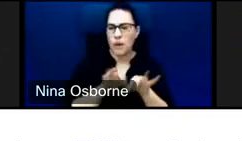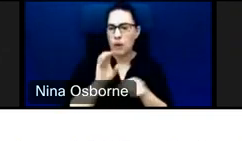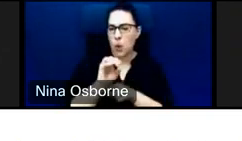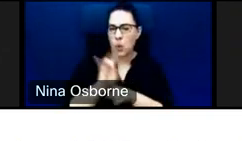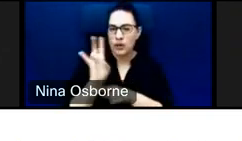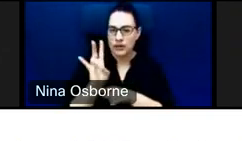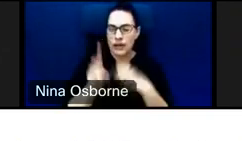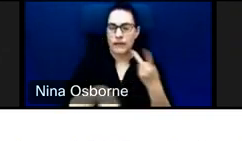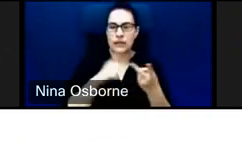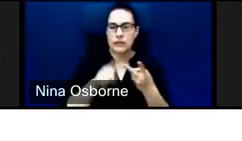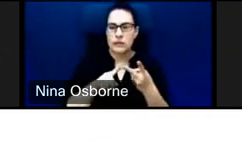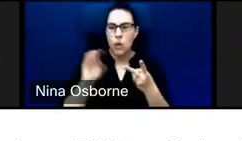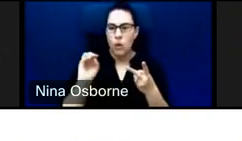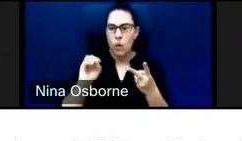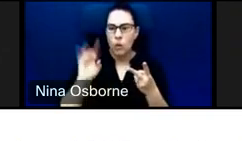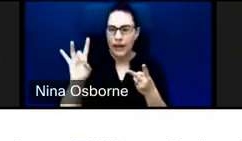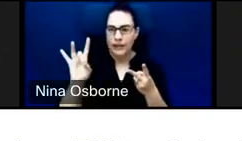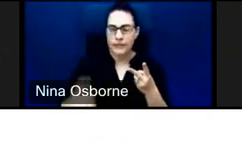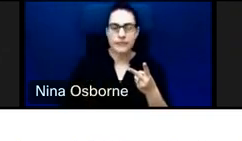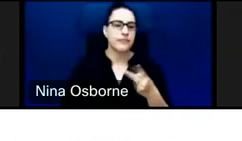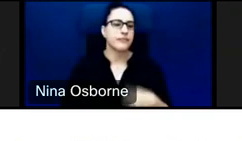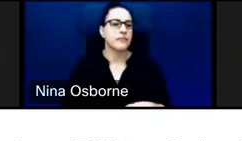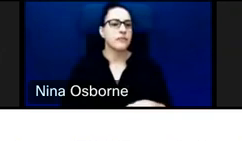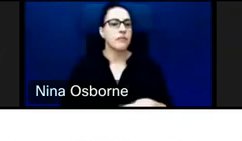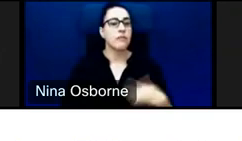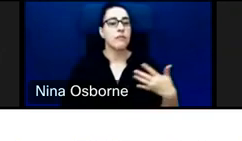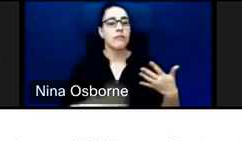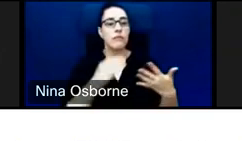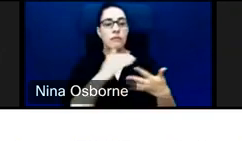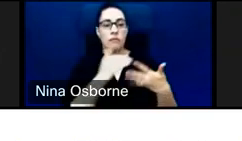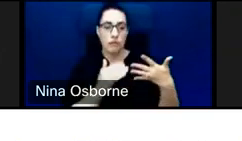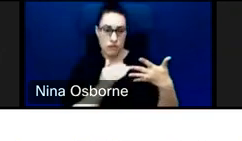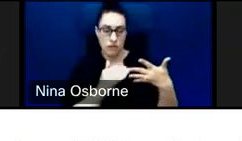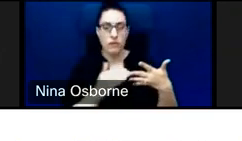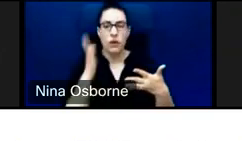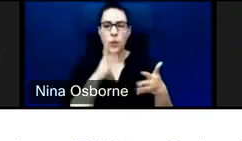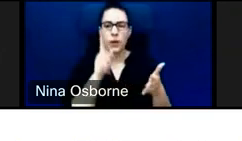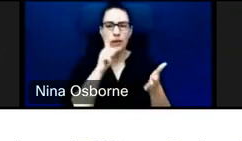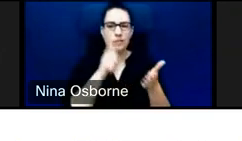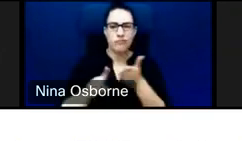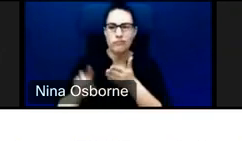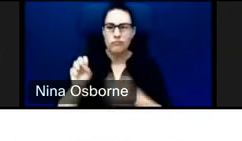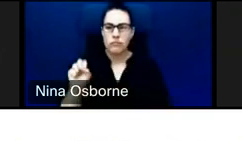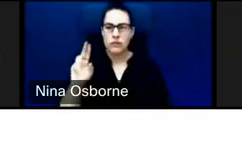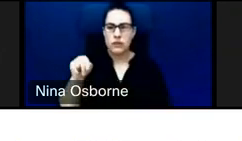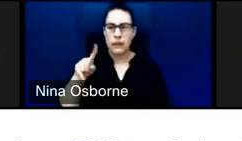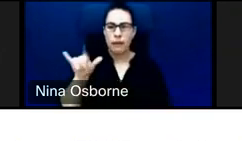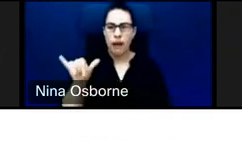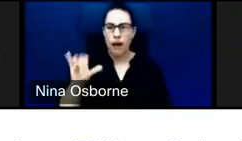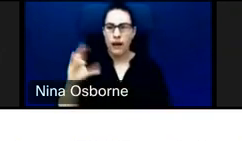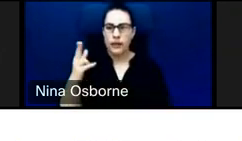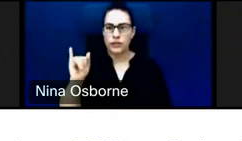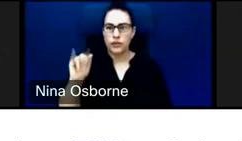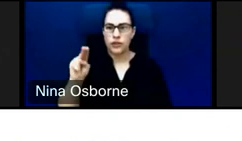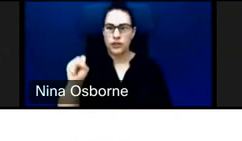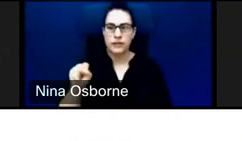008. We also look at supply chains, and sometimes that's really where the impact will be, will be